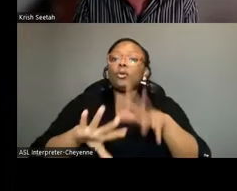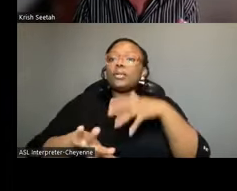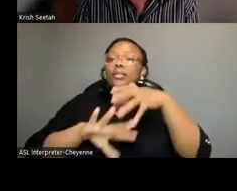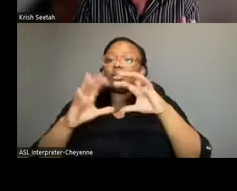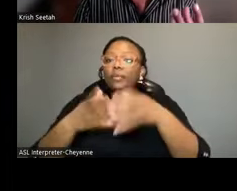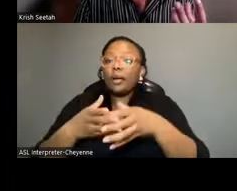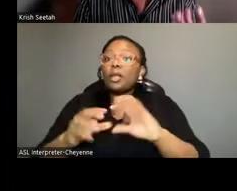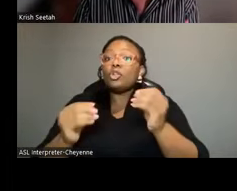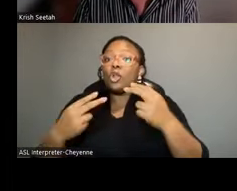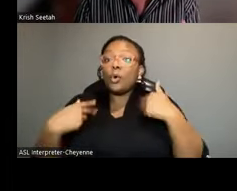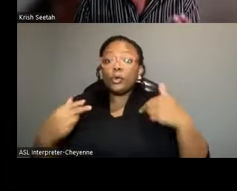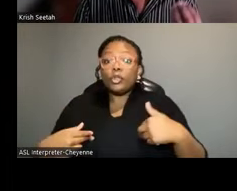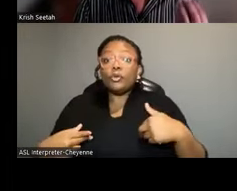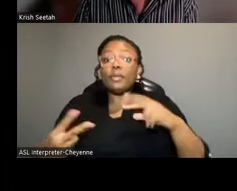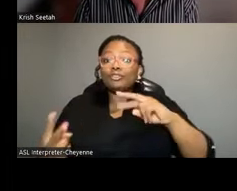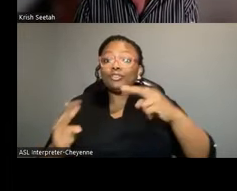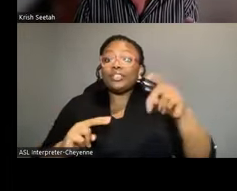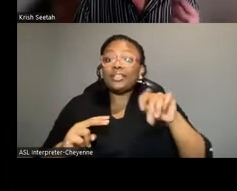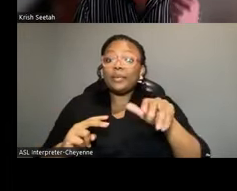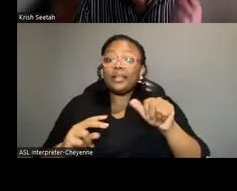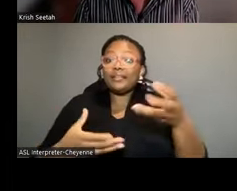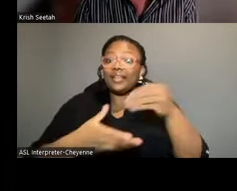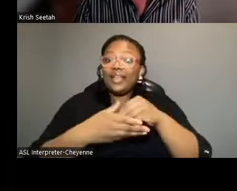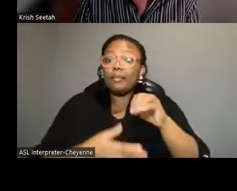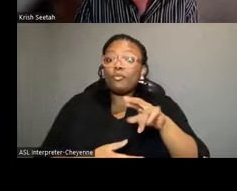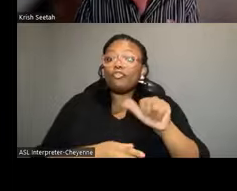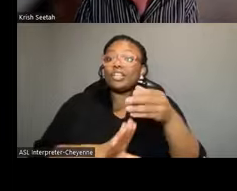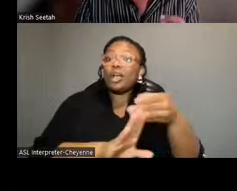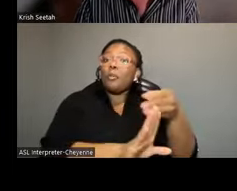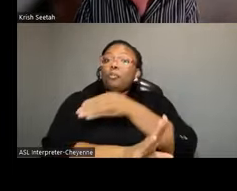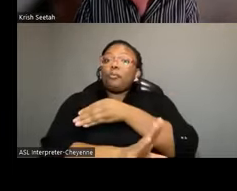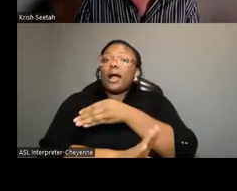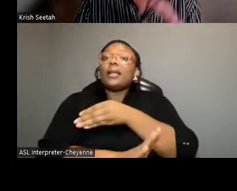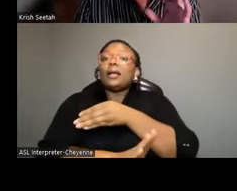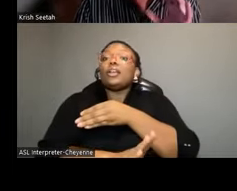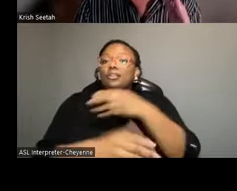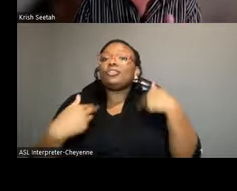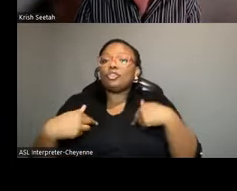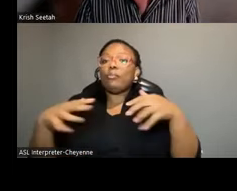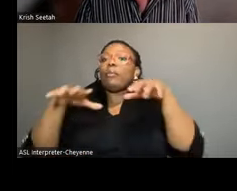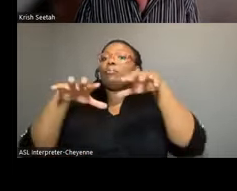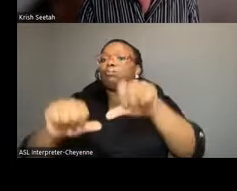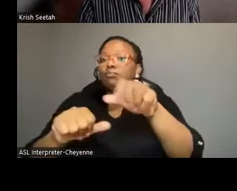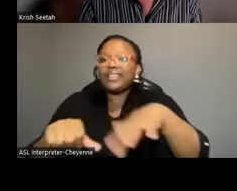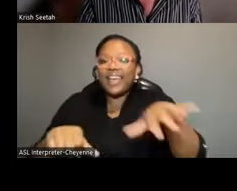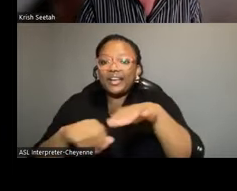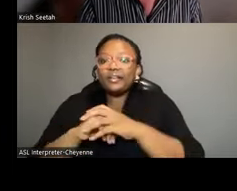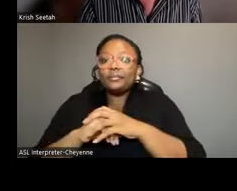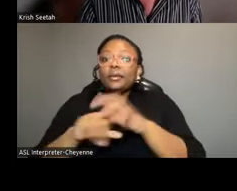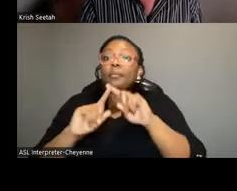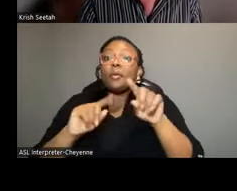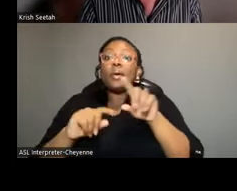no human strains of malaria were in Mauritius prior to human colonization. However, within